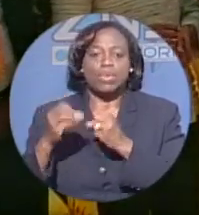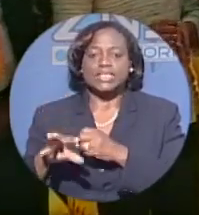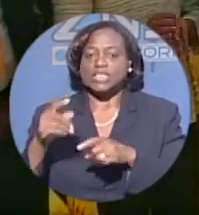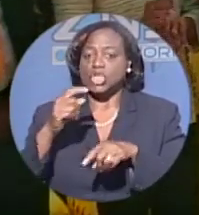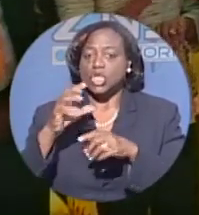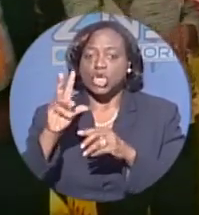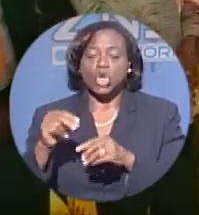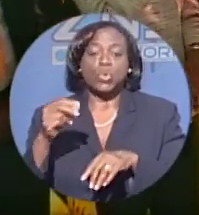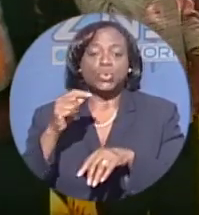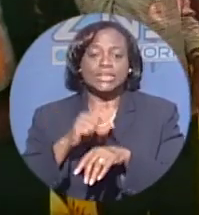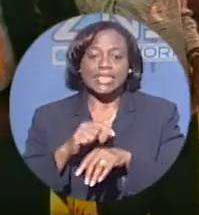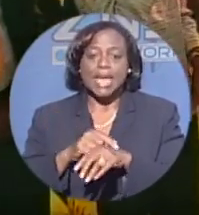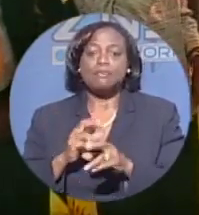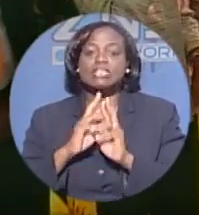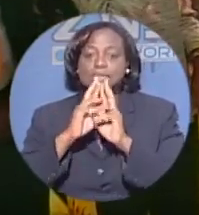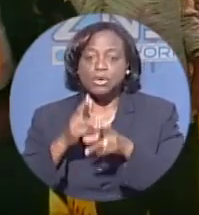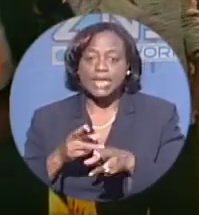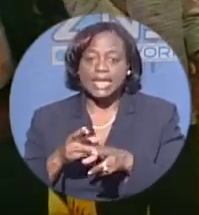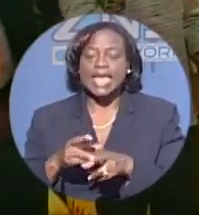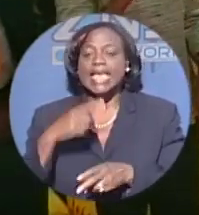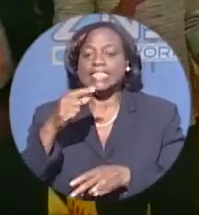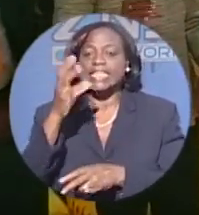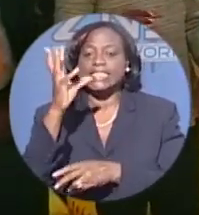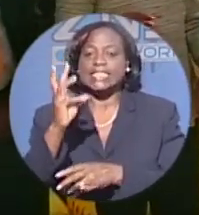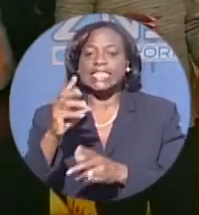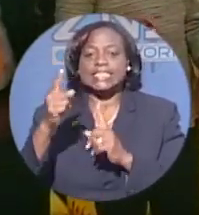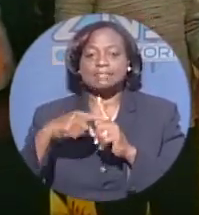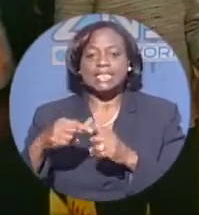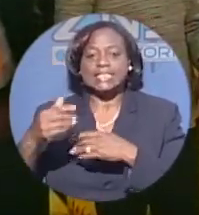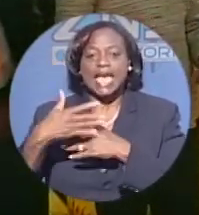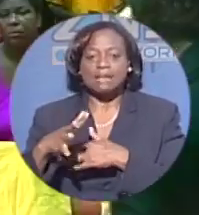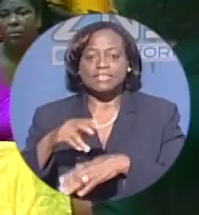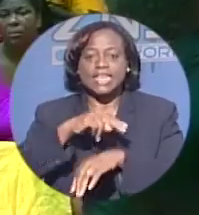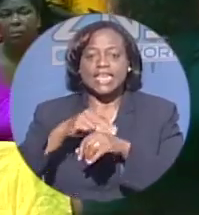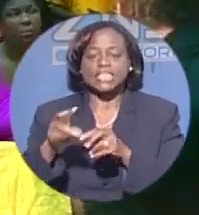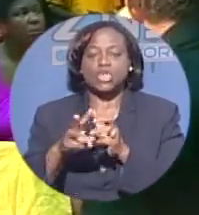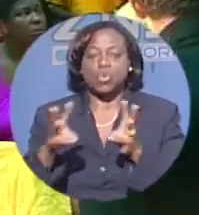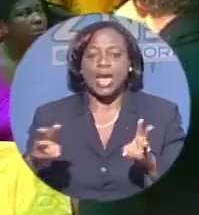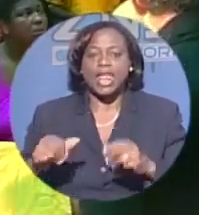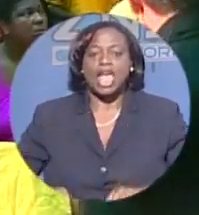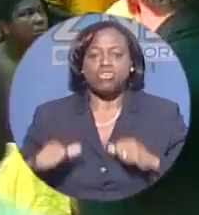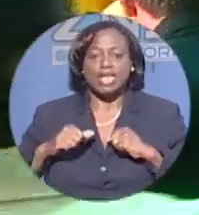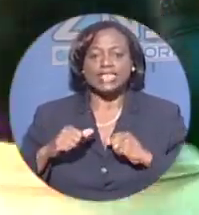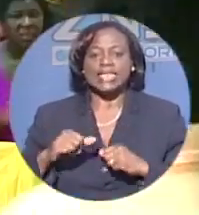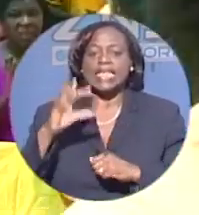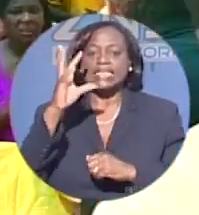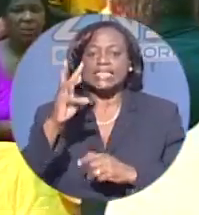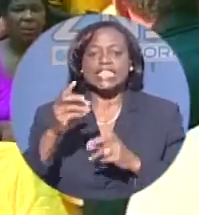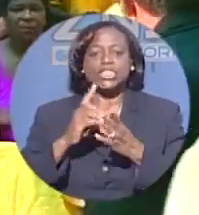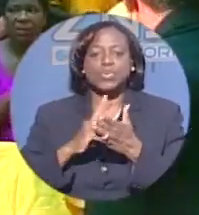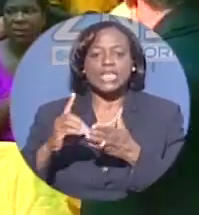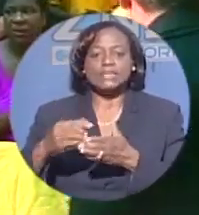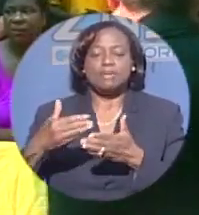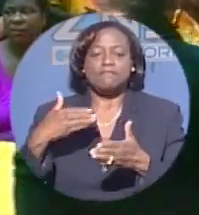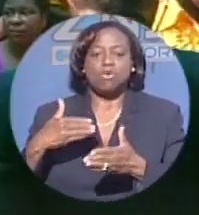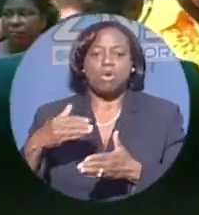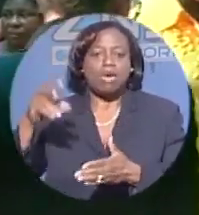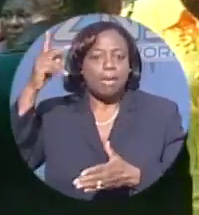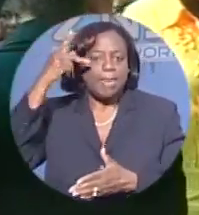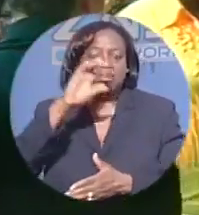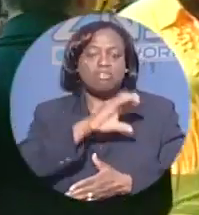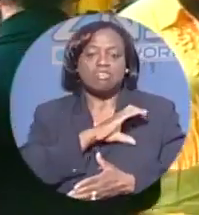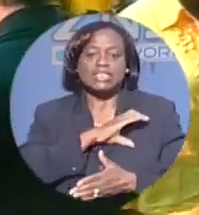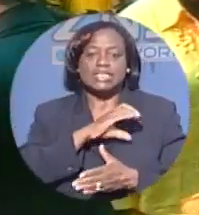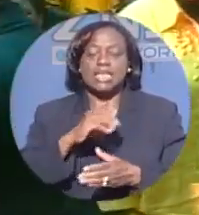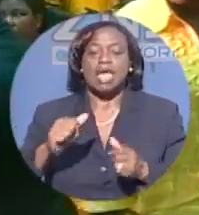on crime. The PLP says six months after promising a nationwide address on crime, six weeks after PLP leader Perry Christie addressed the